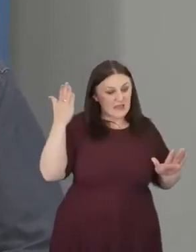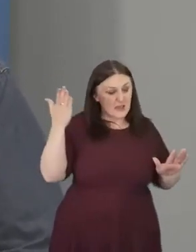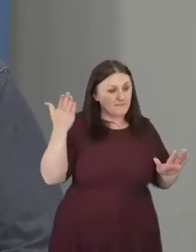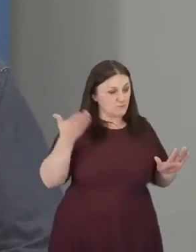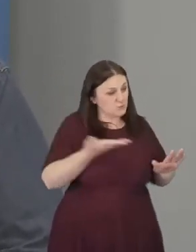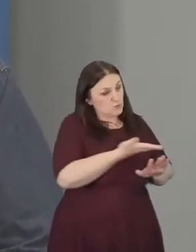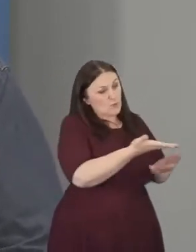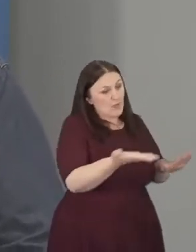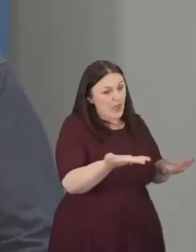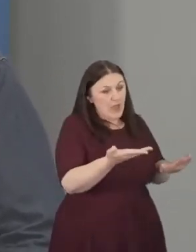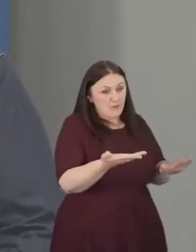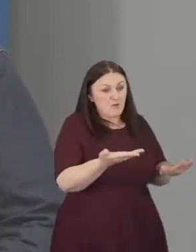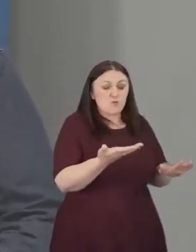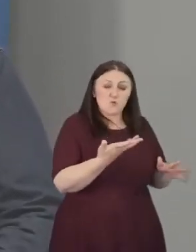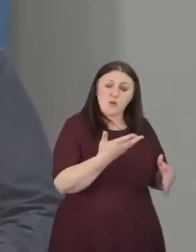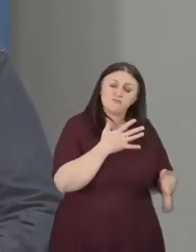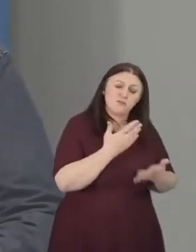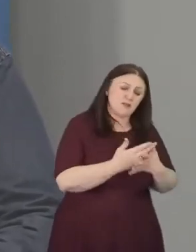knees.